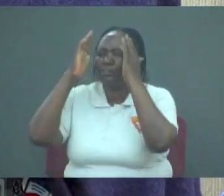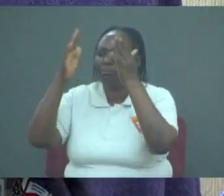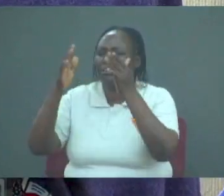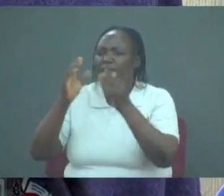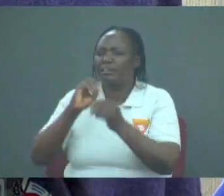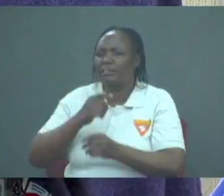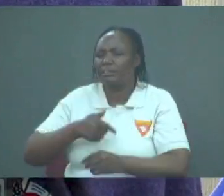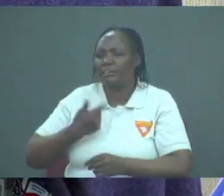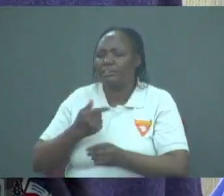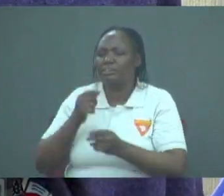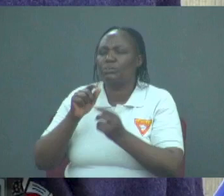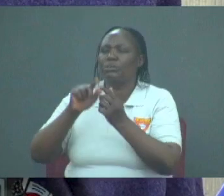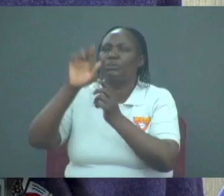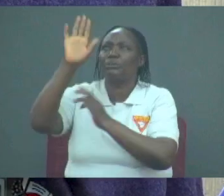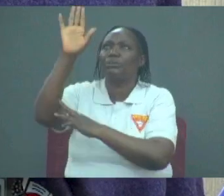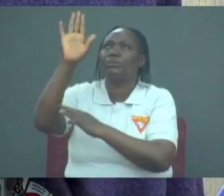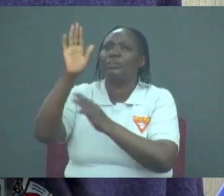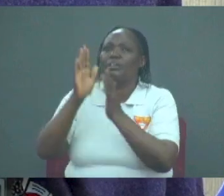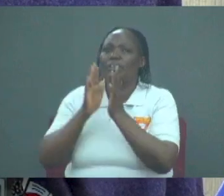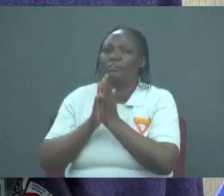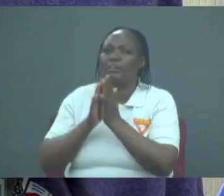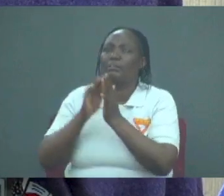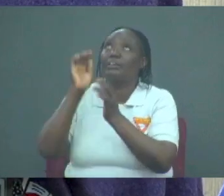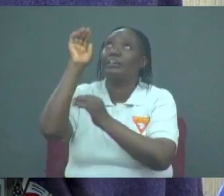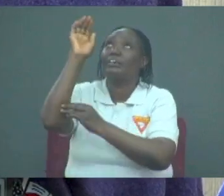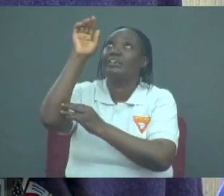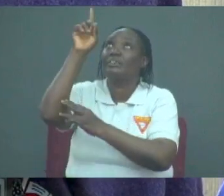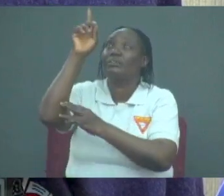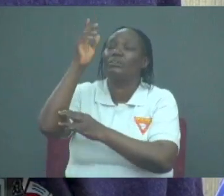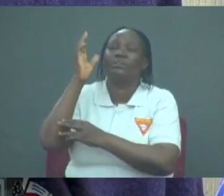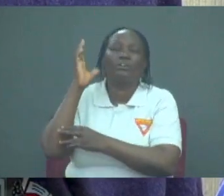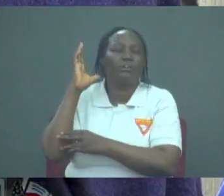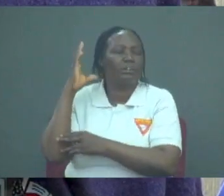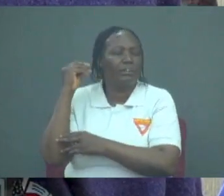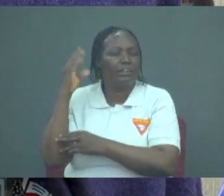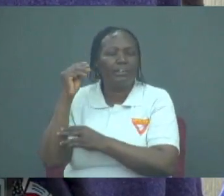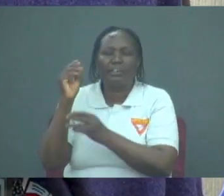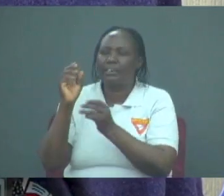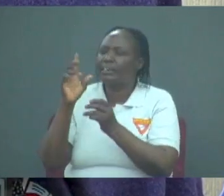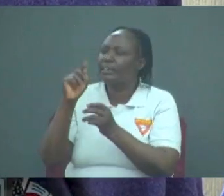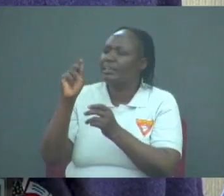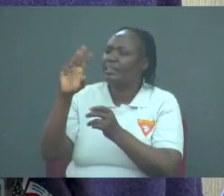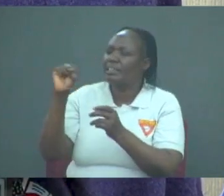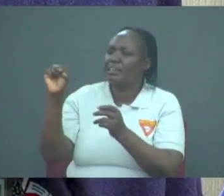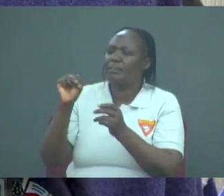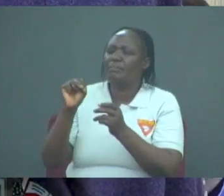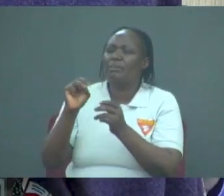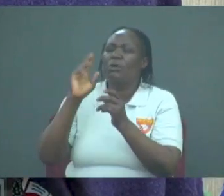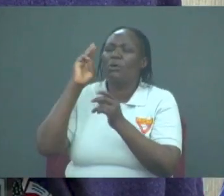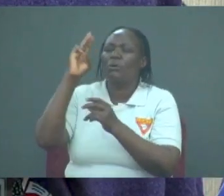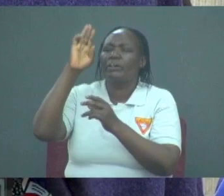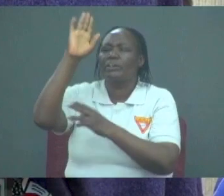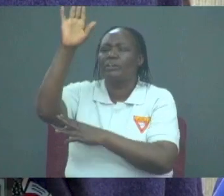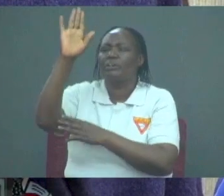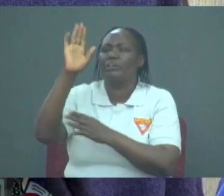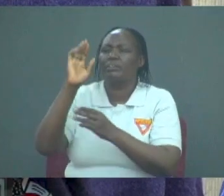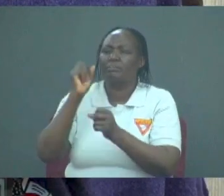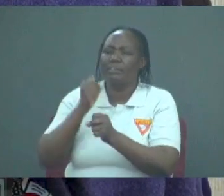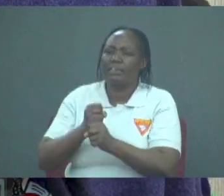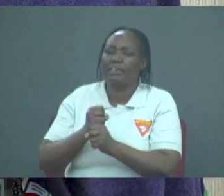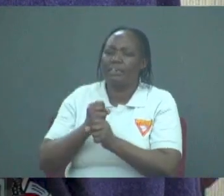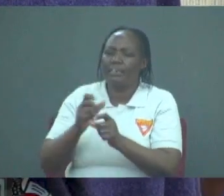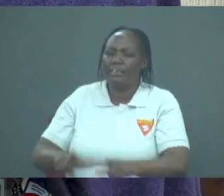you plus our prayers and we ask you Lord that you may hear them may your will be done in our lives and teach us to pray